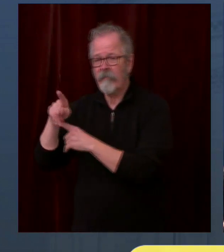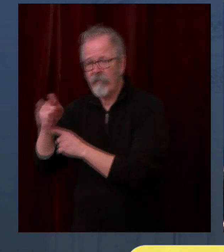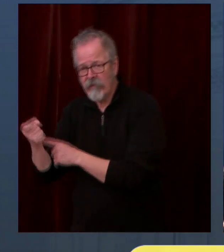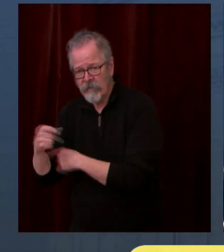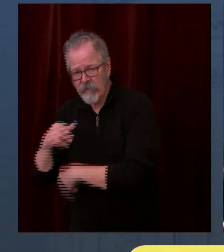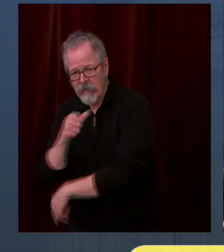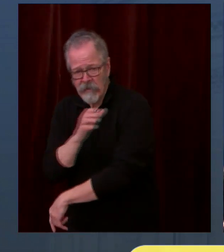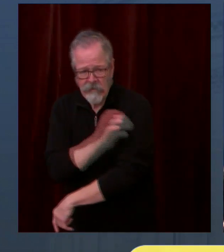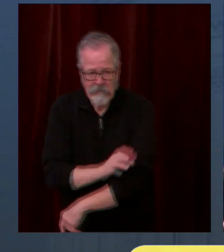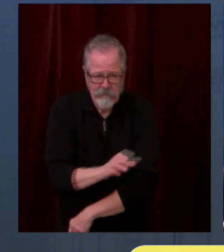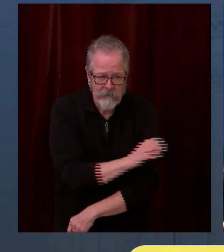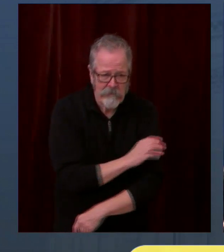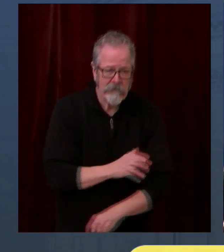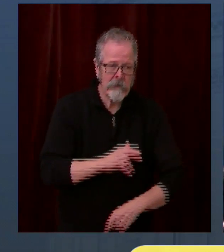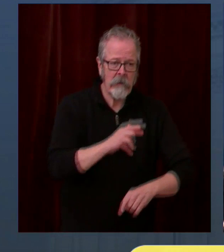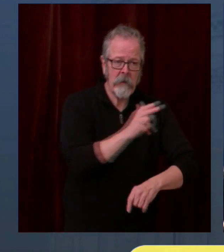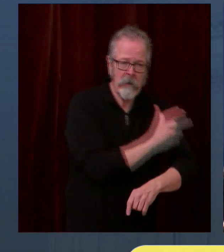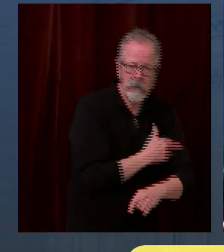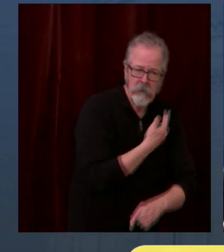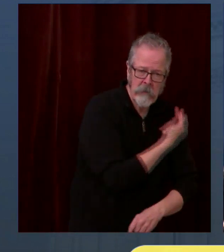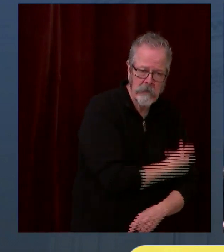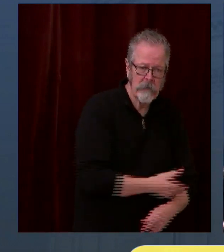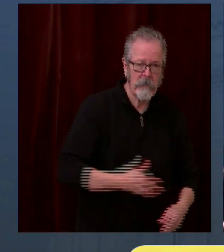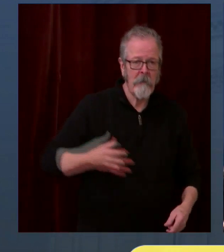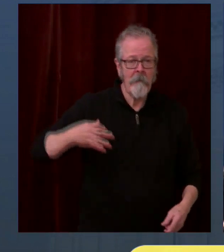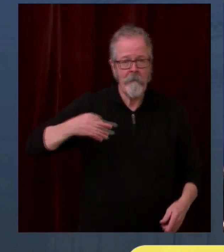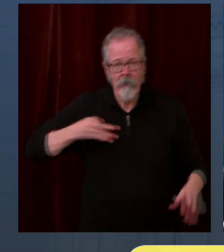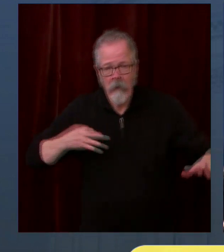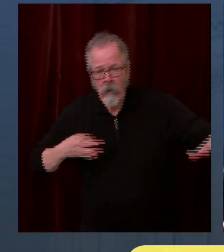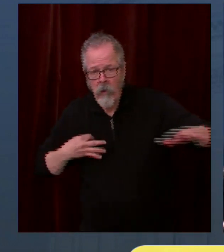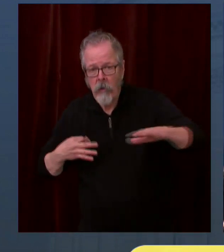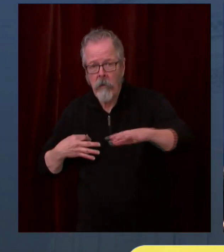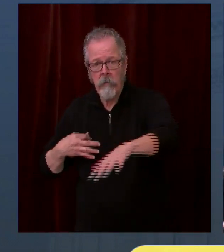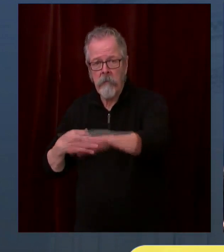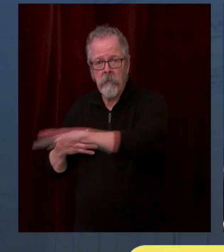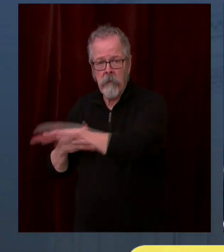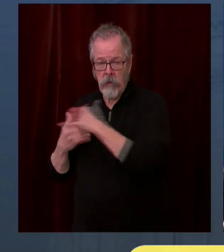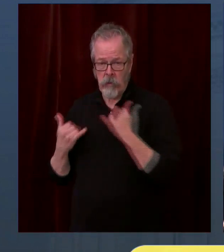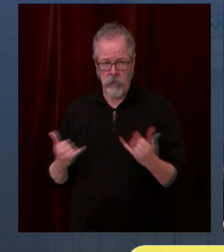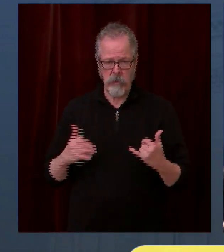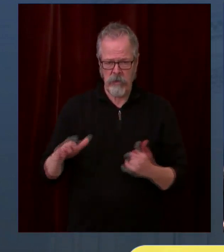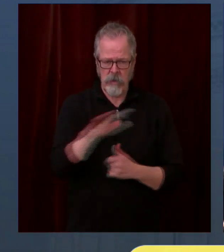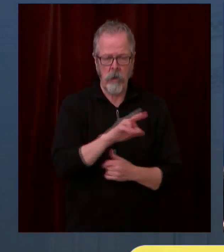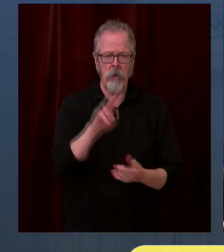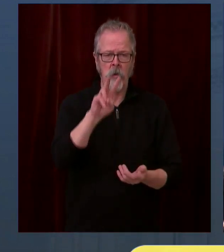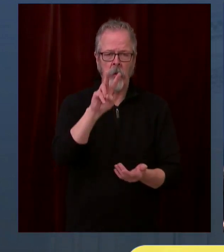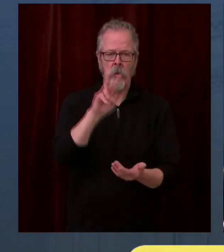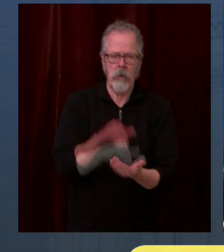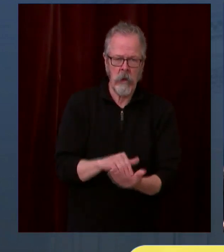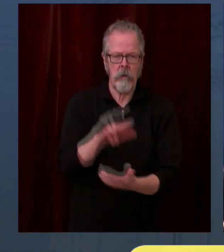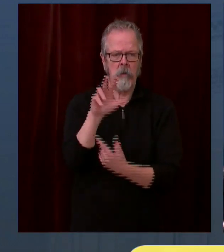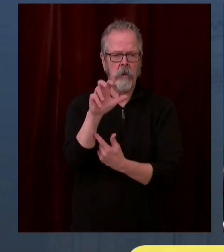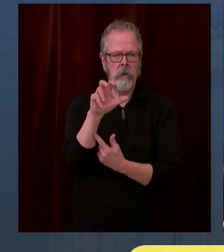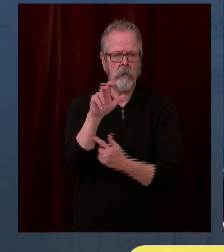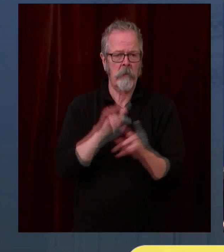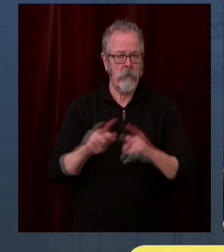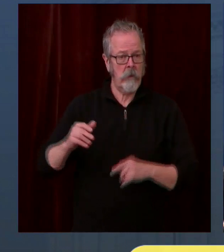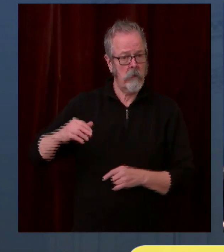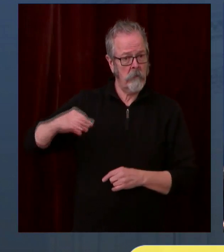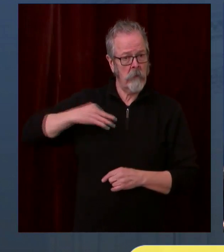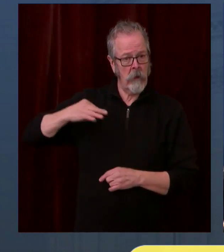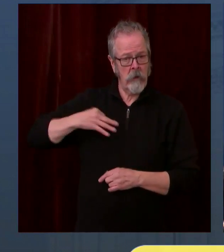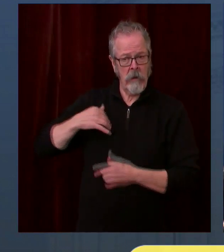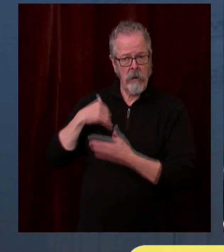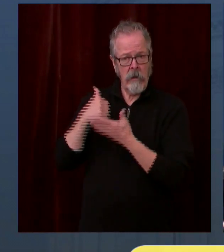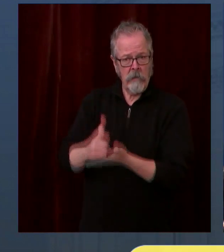volunteers. We welcome volunteers. We have about 2,300 volunteers to help vaccinate people with many people in the National Guard that